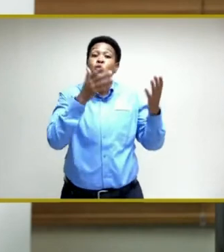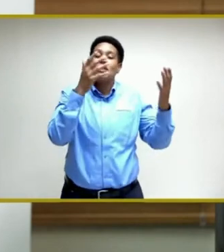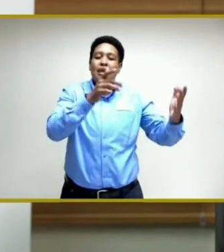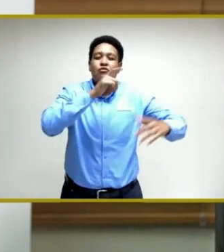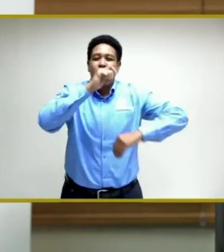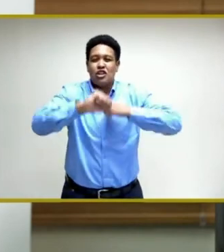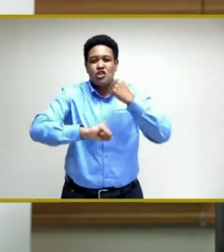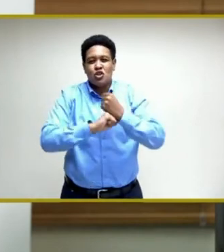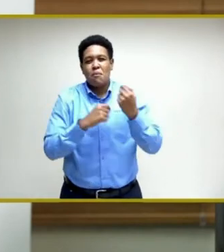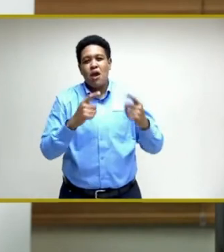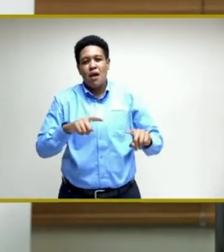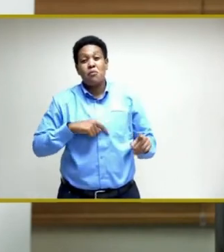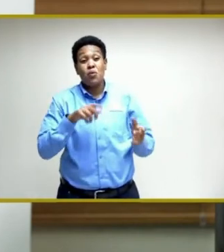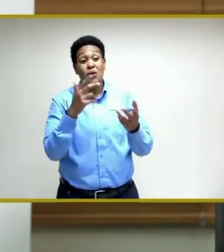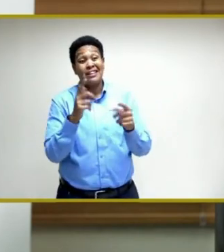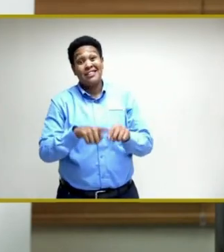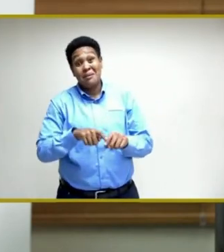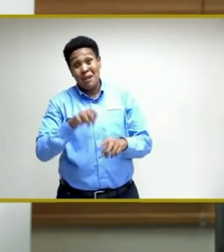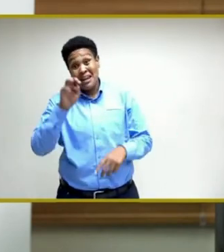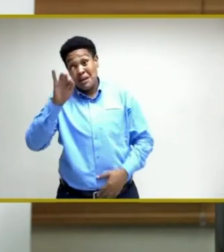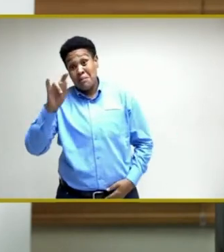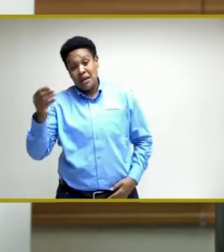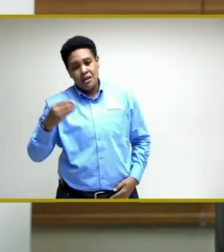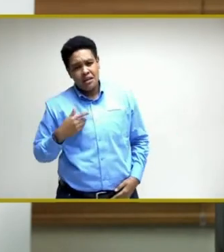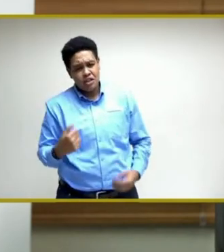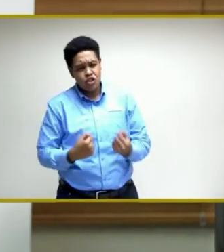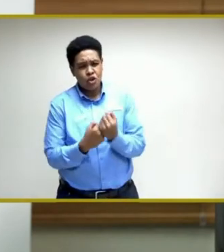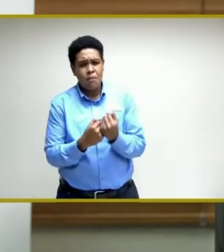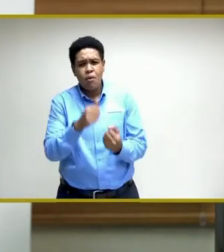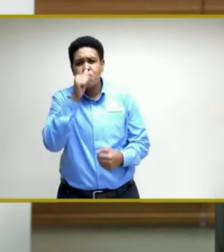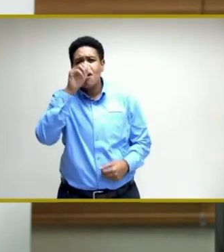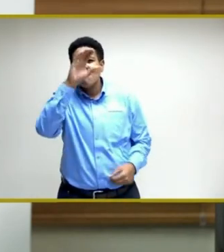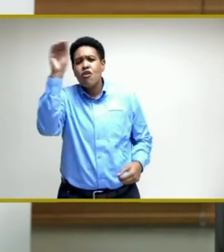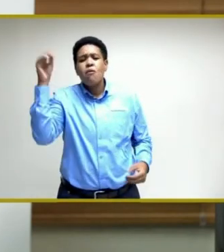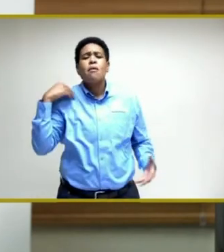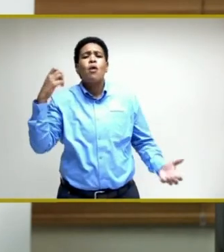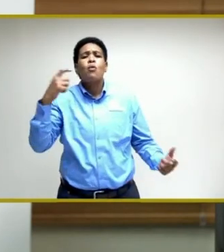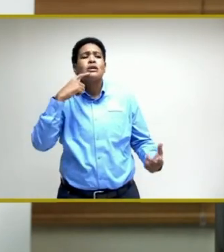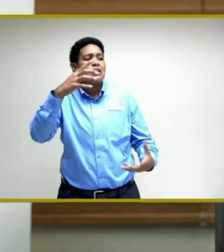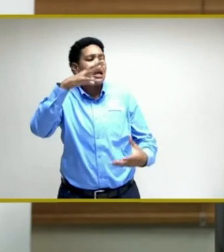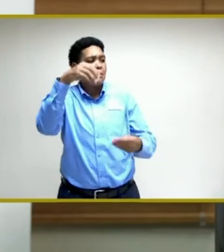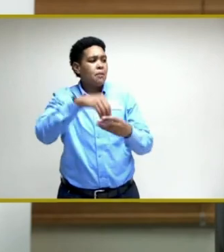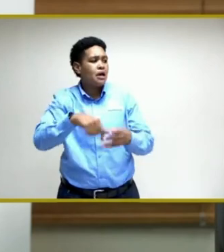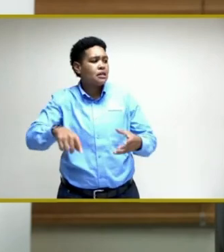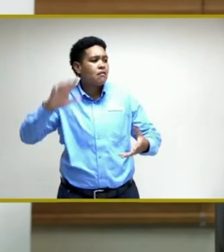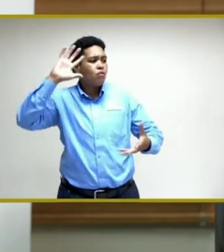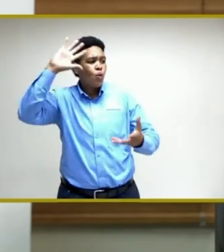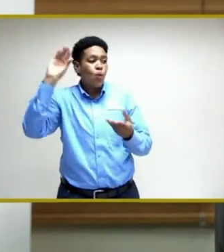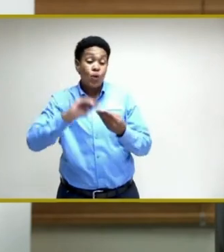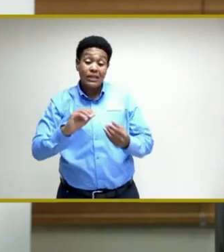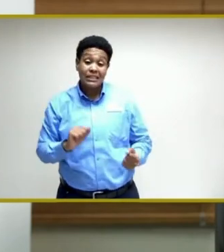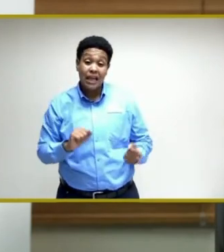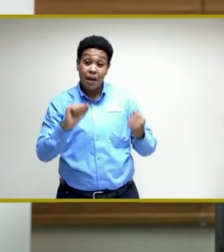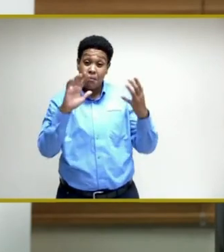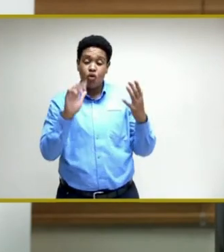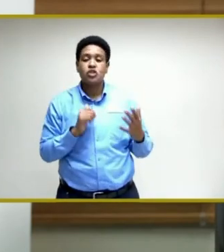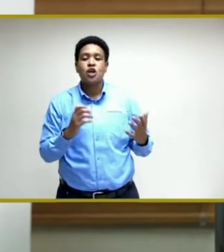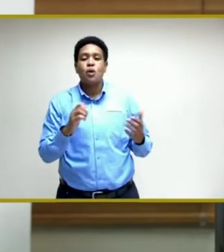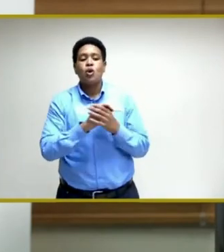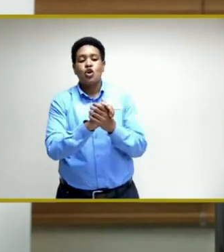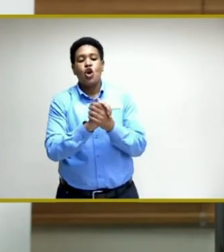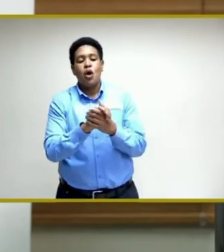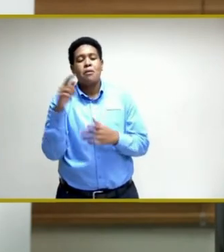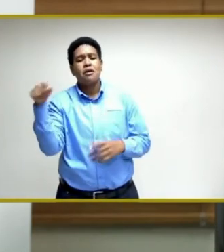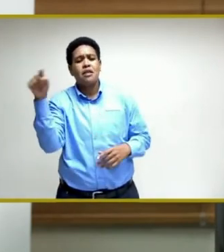we're counting on the media to give us support. The private sector, I want to say, is a part of the holistic approach. And I want to commend